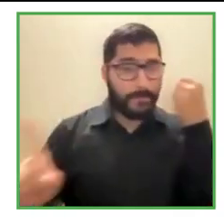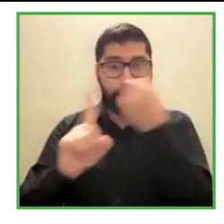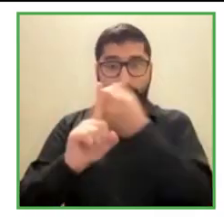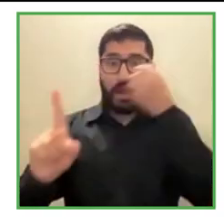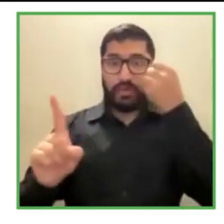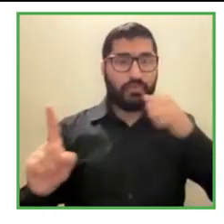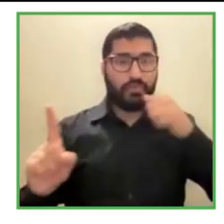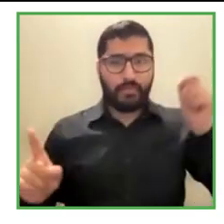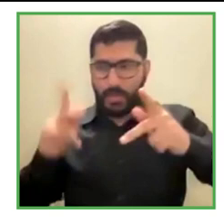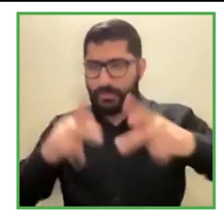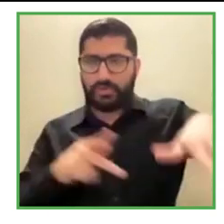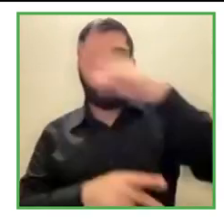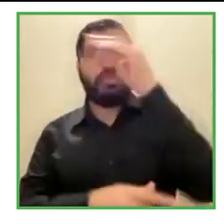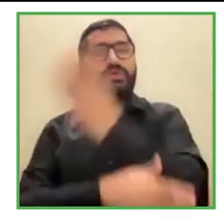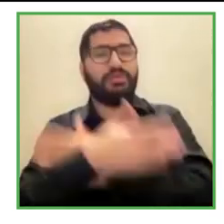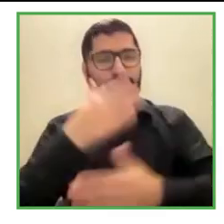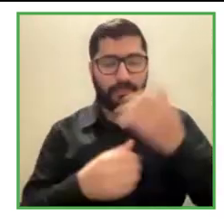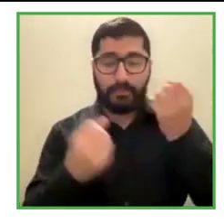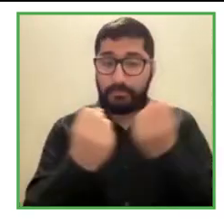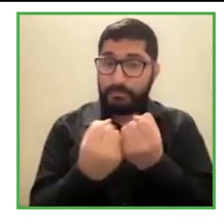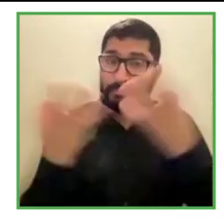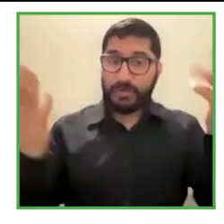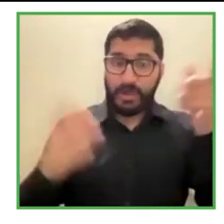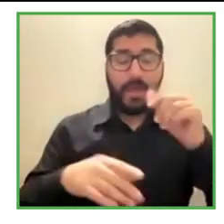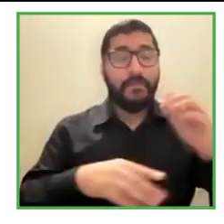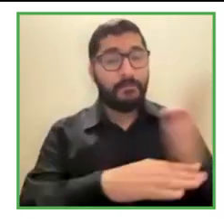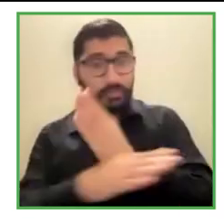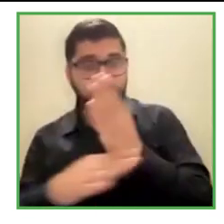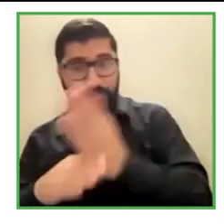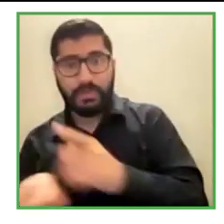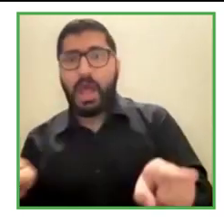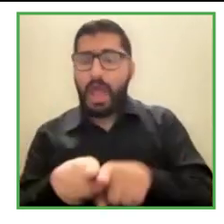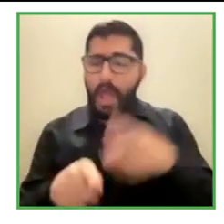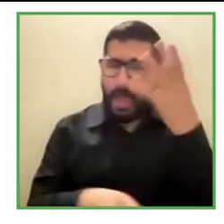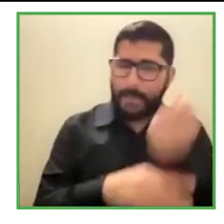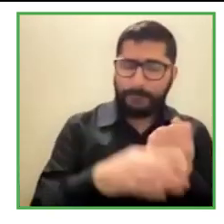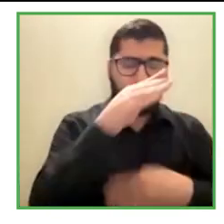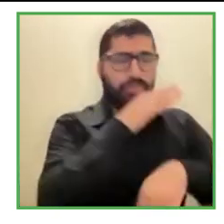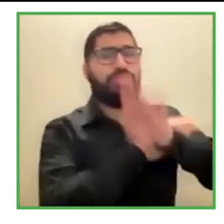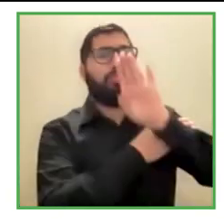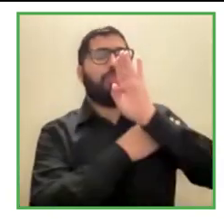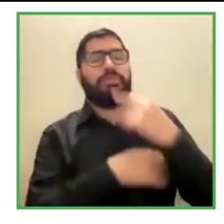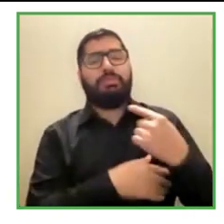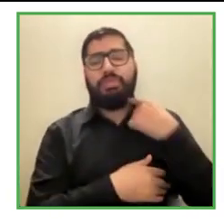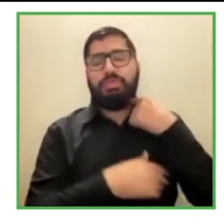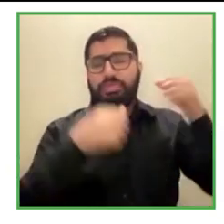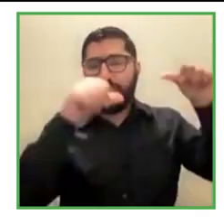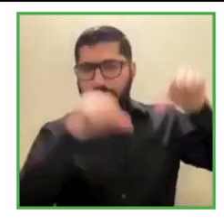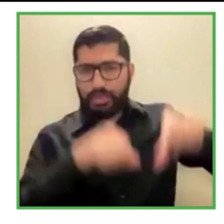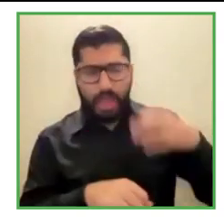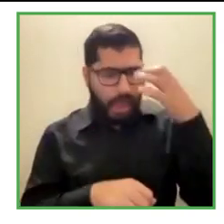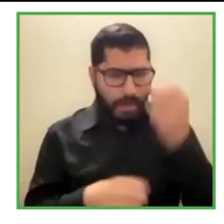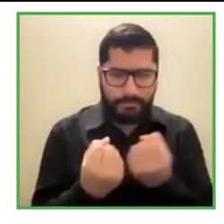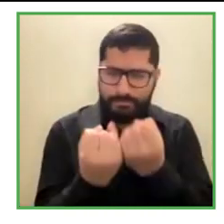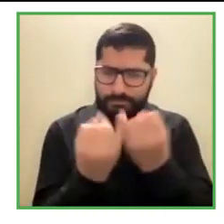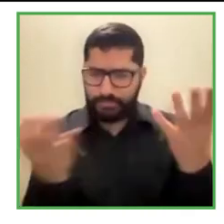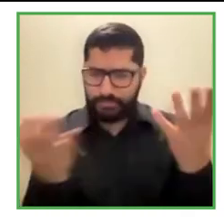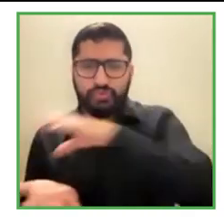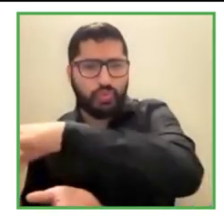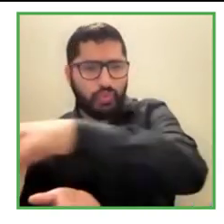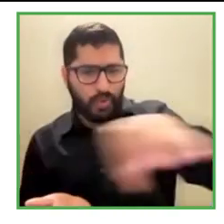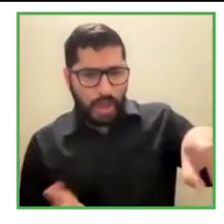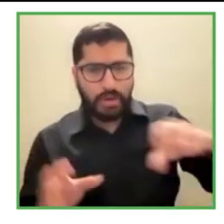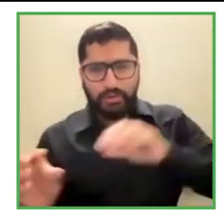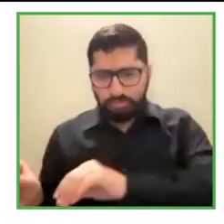so there has been a lot of locations and businesses who had to lay off or change their models. But on the other